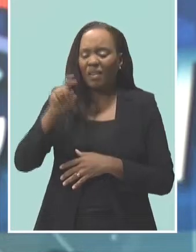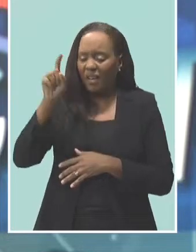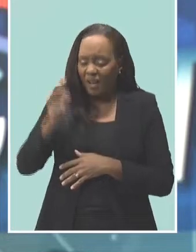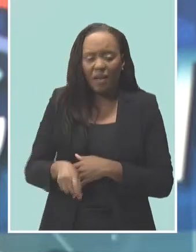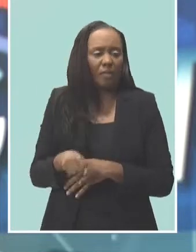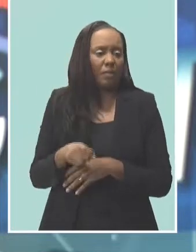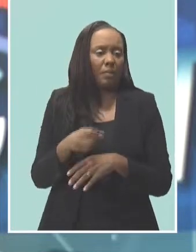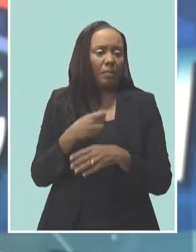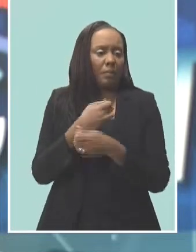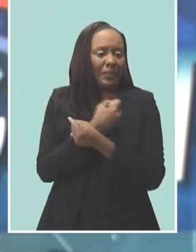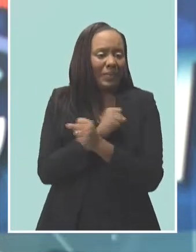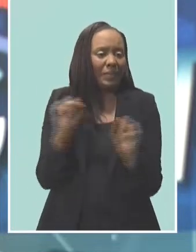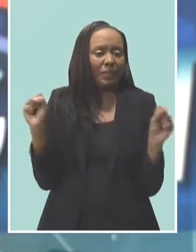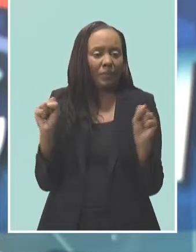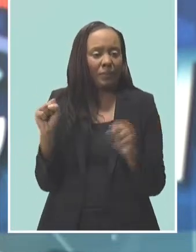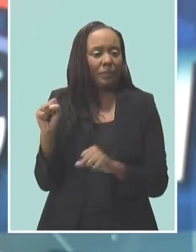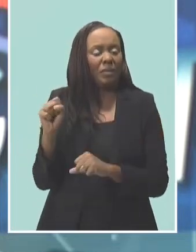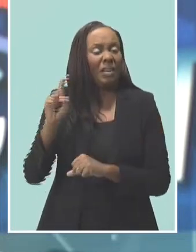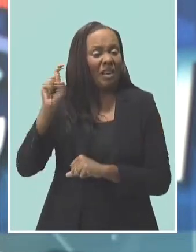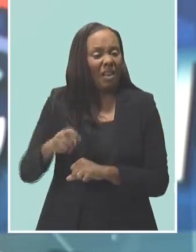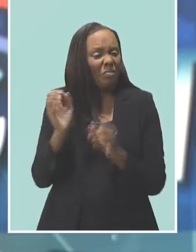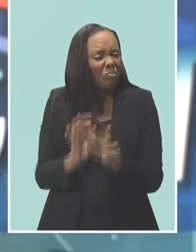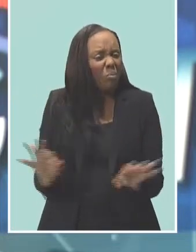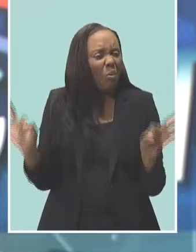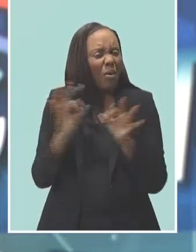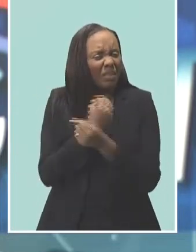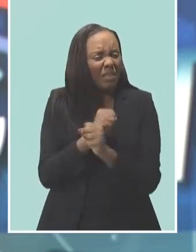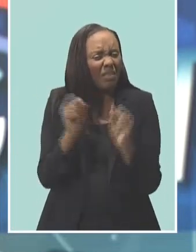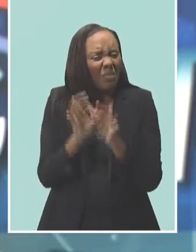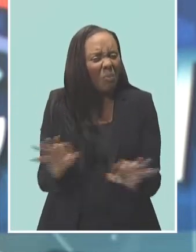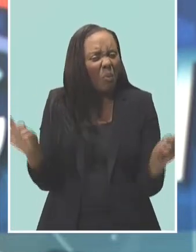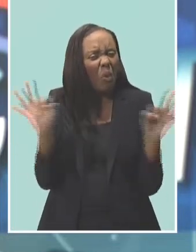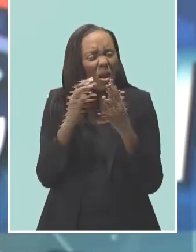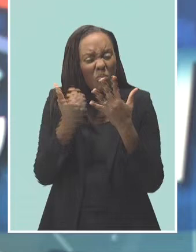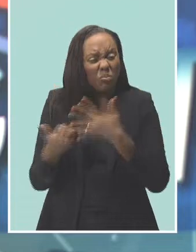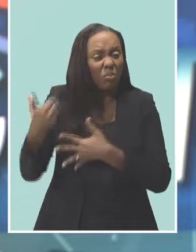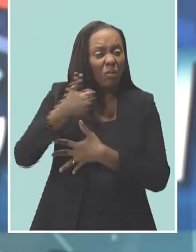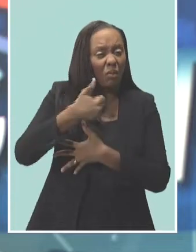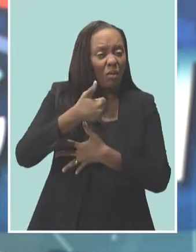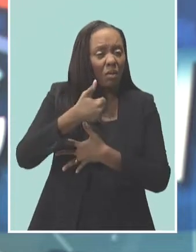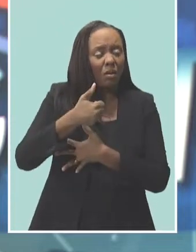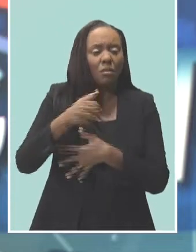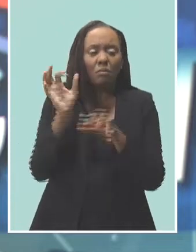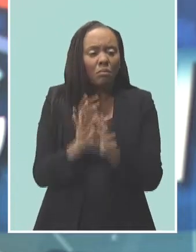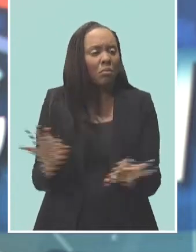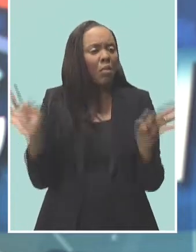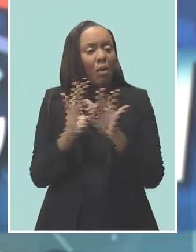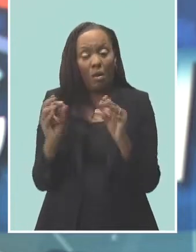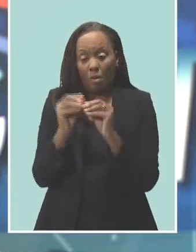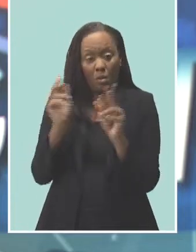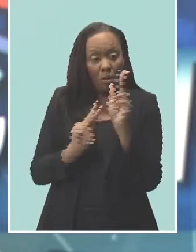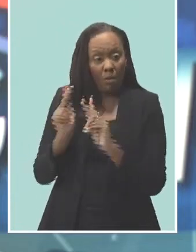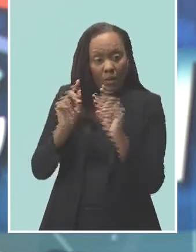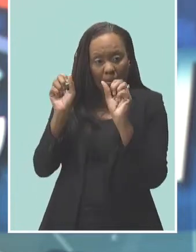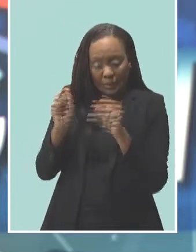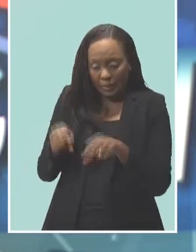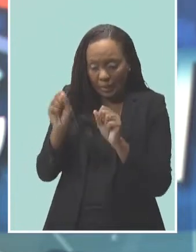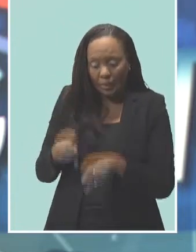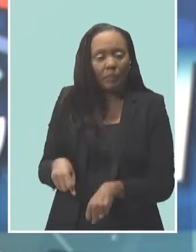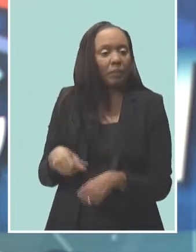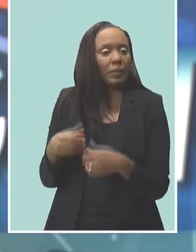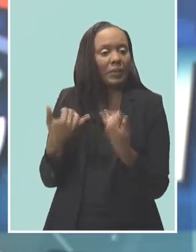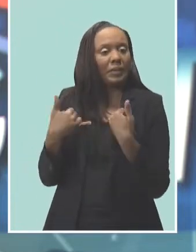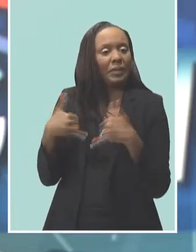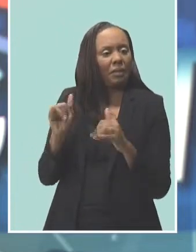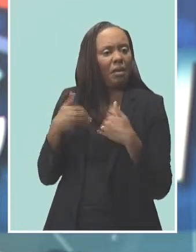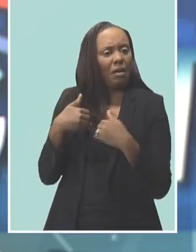tomorrow are making safety a major priority. He says while it is important to ensure that more people are able to be employed at this